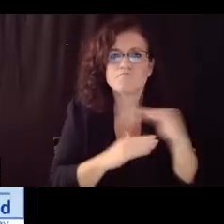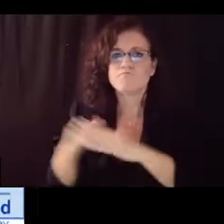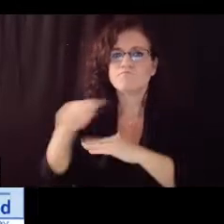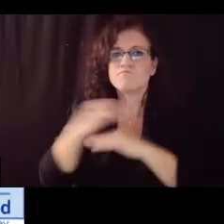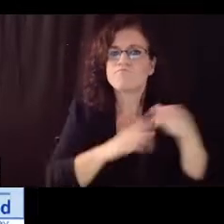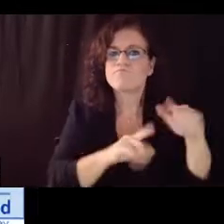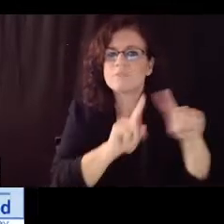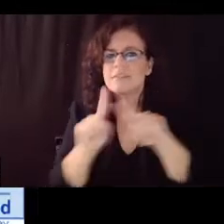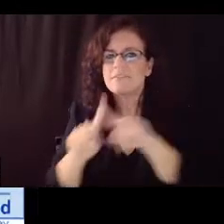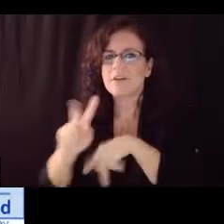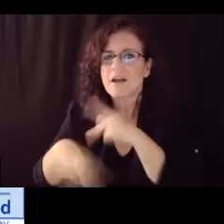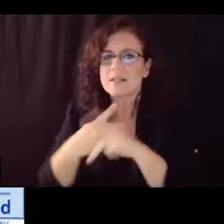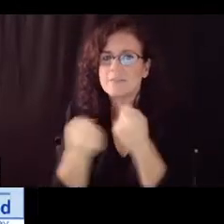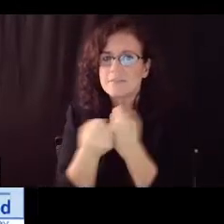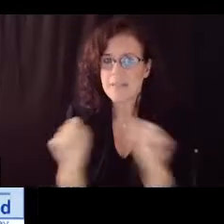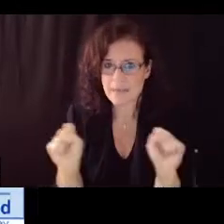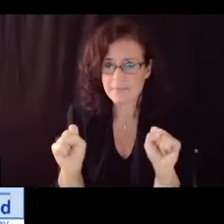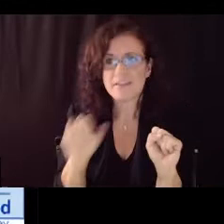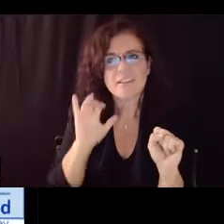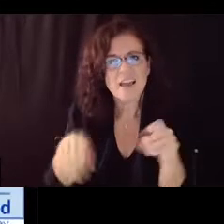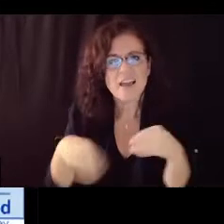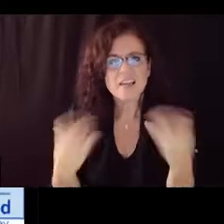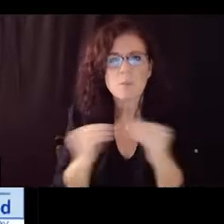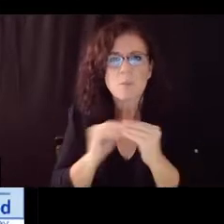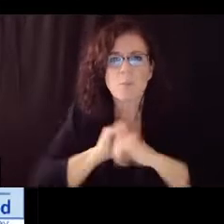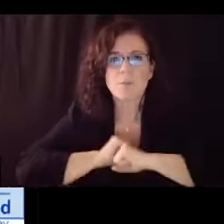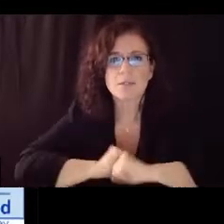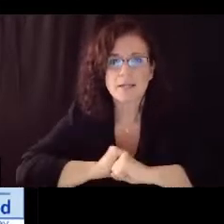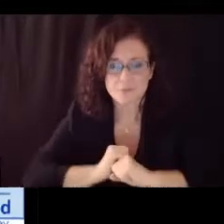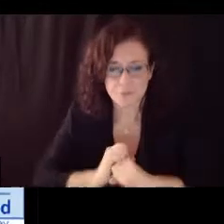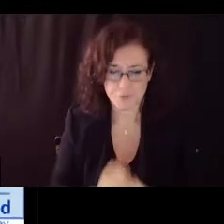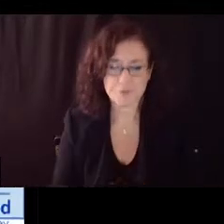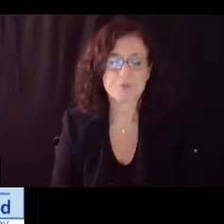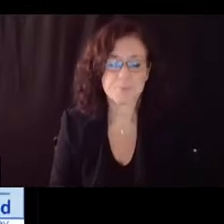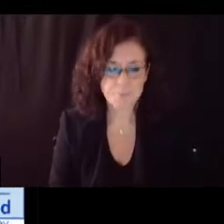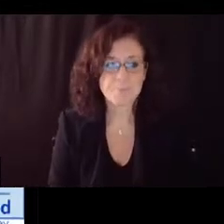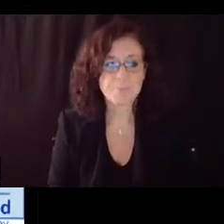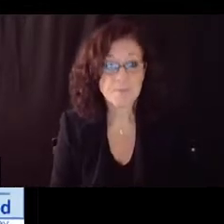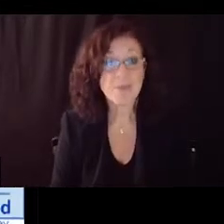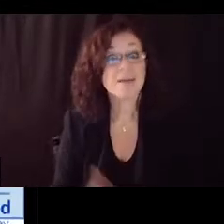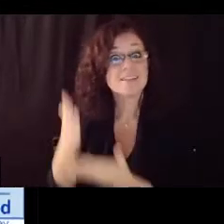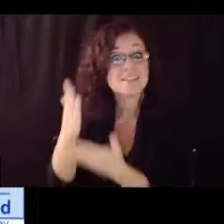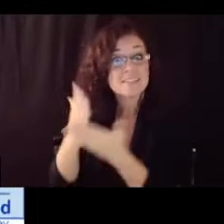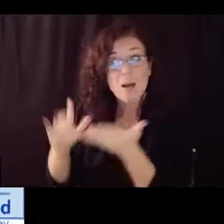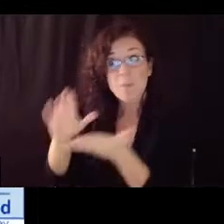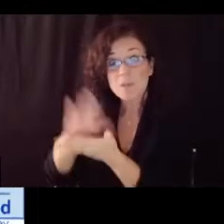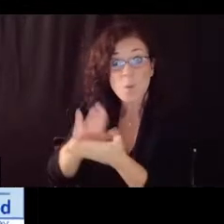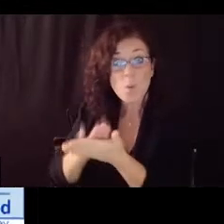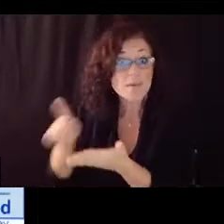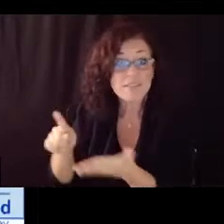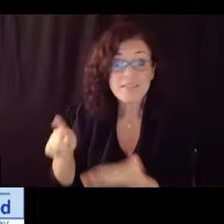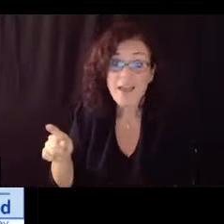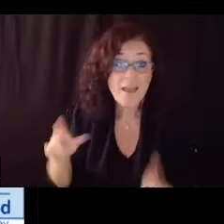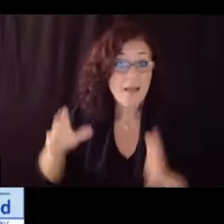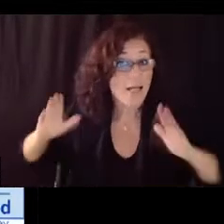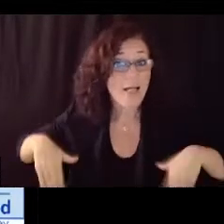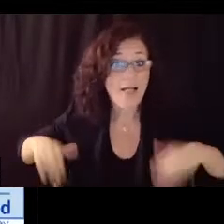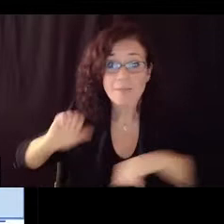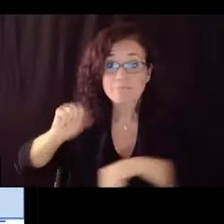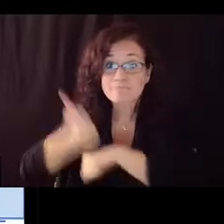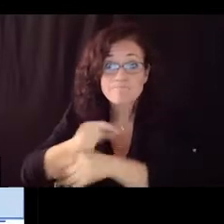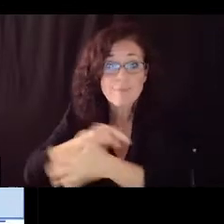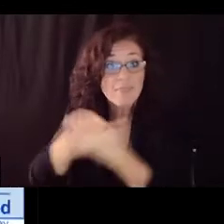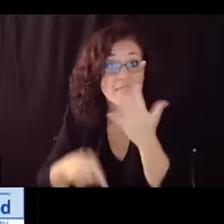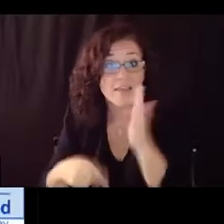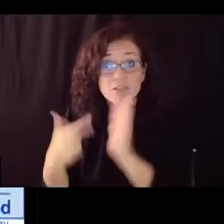barrier for protection so the schools that have not required these measures they've seen two and a half times